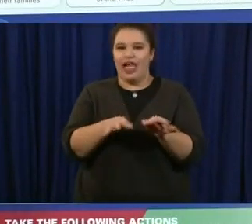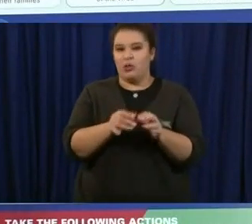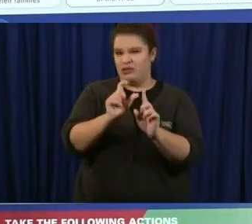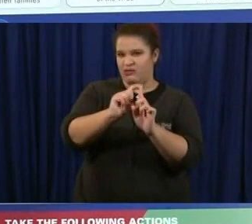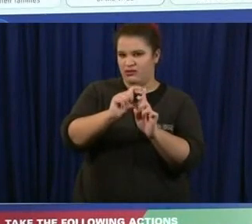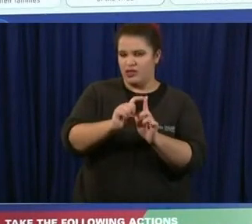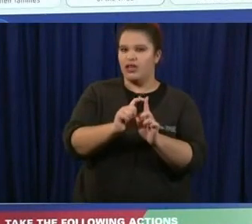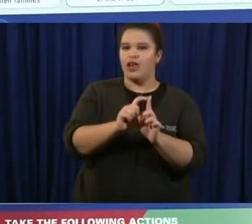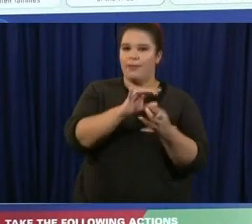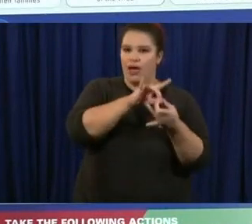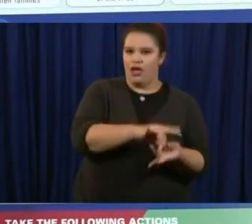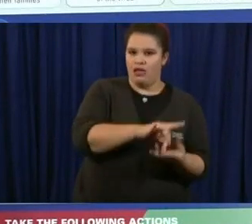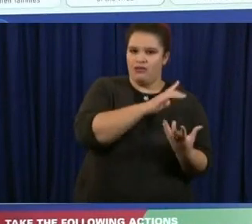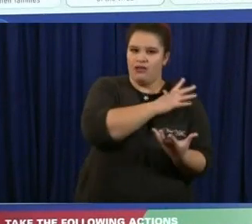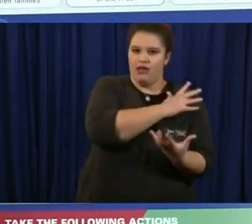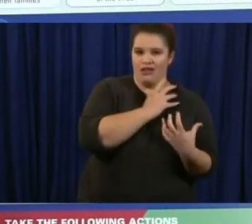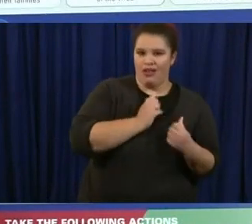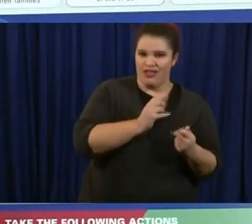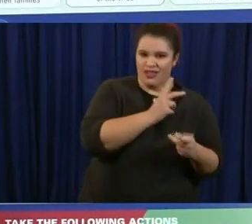workforce